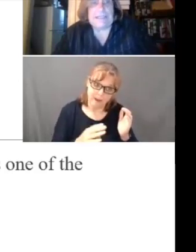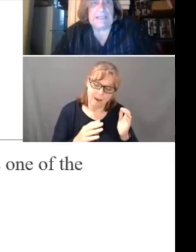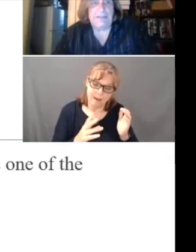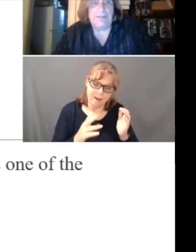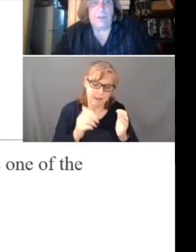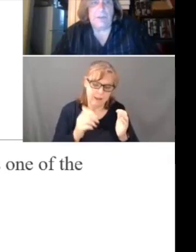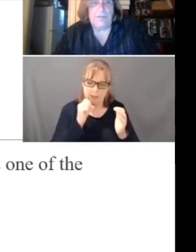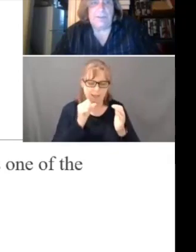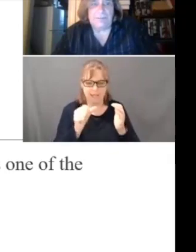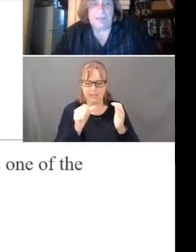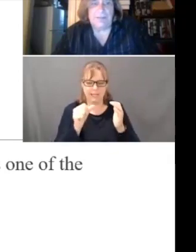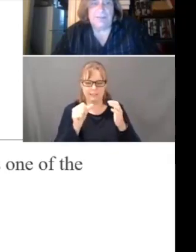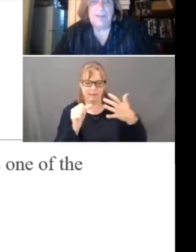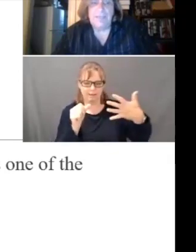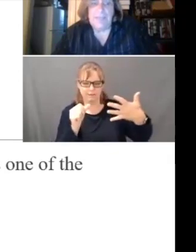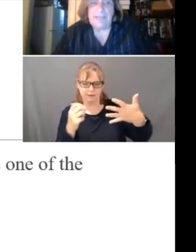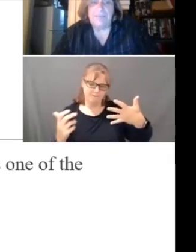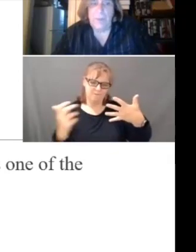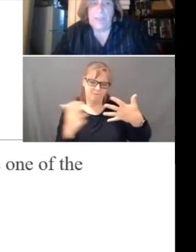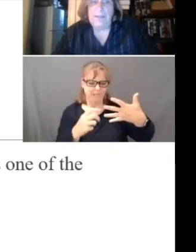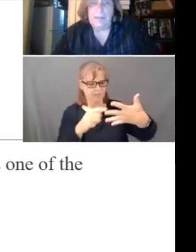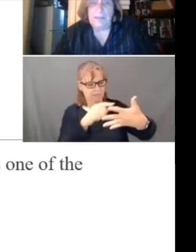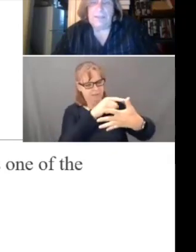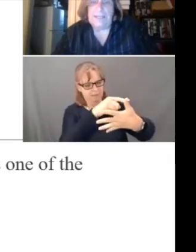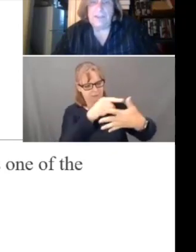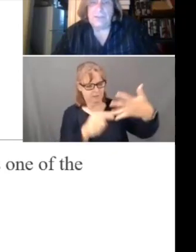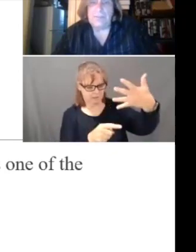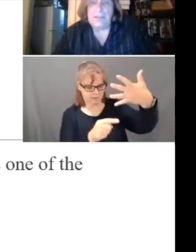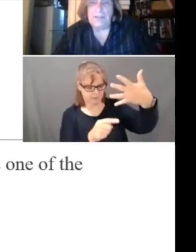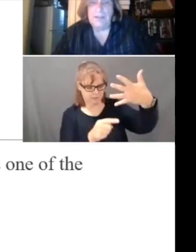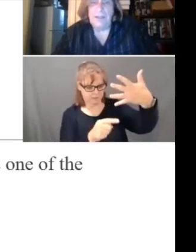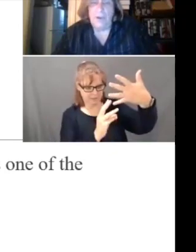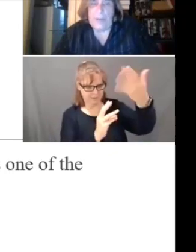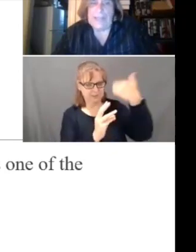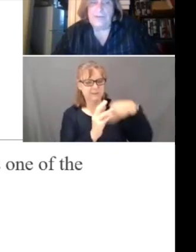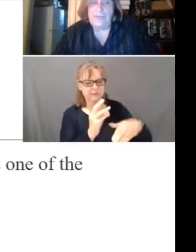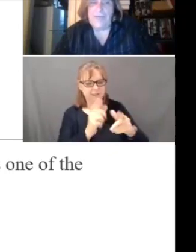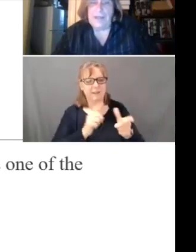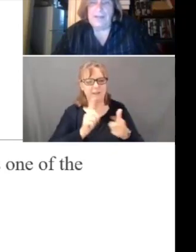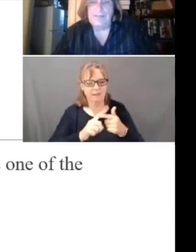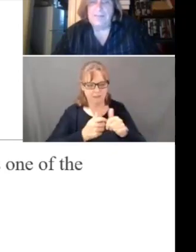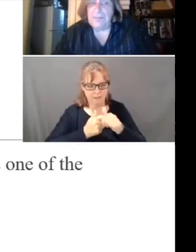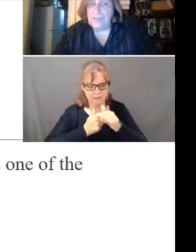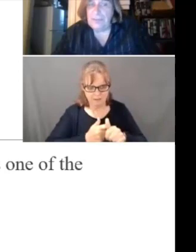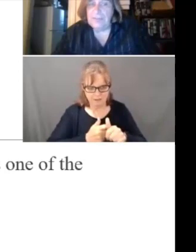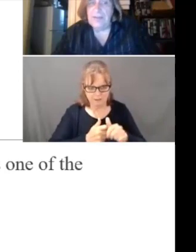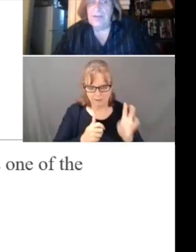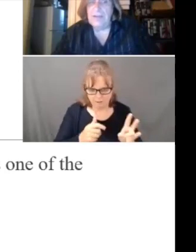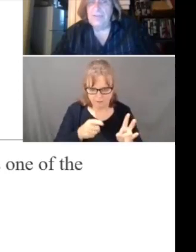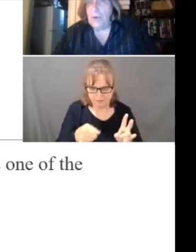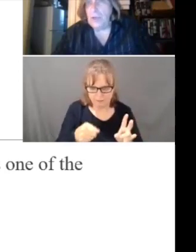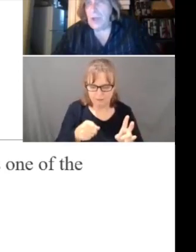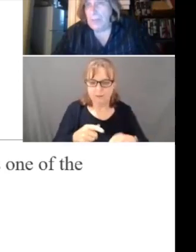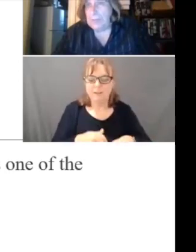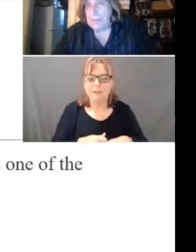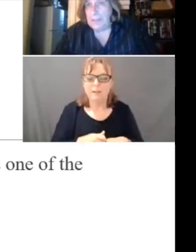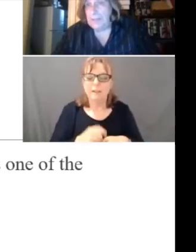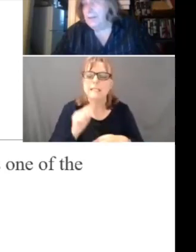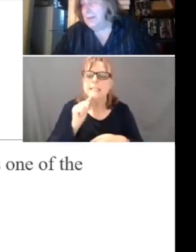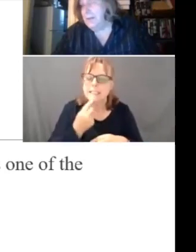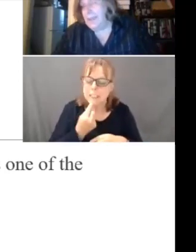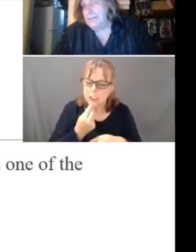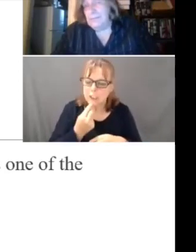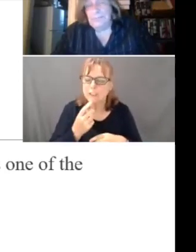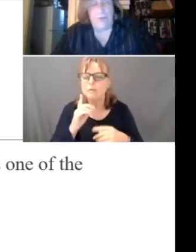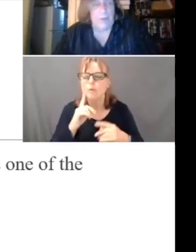fit neatly into one of these six, that's when the complaint should be arranged, that it is sufficiently serious or complicated.